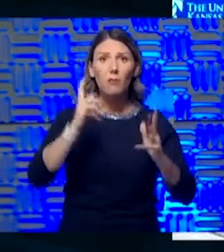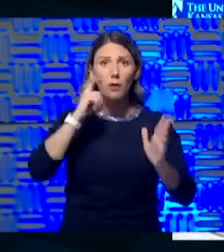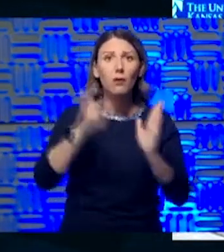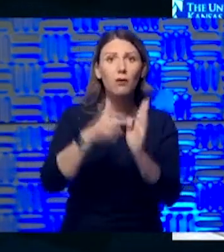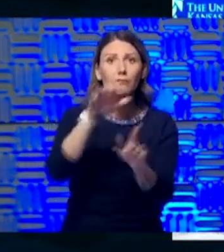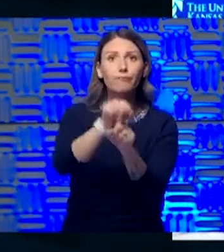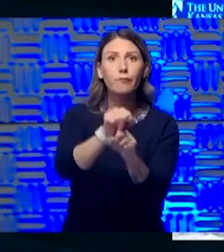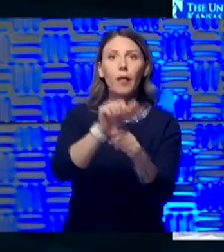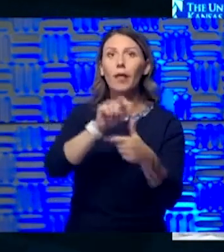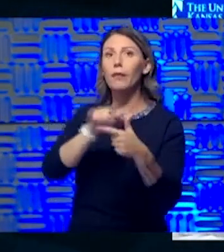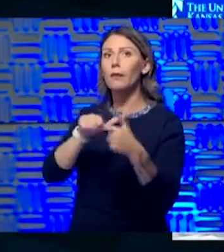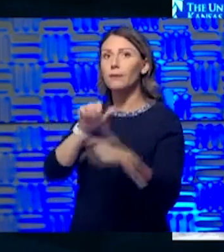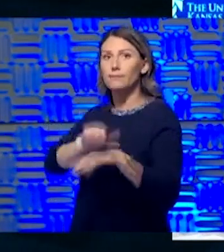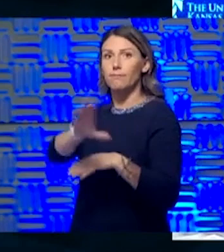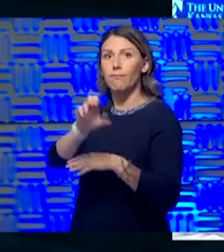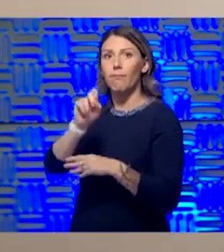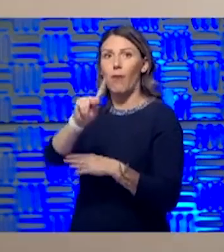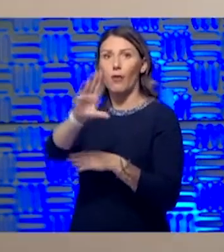health risks, do you think?